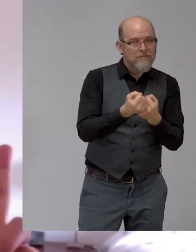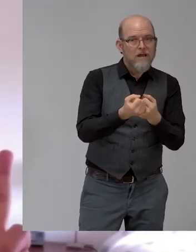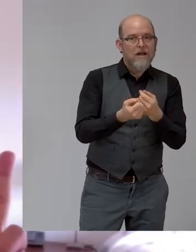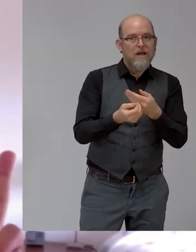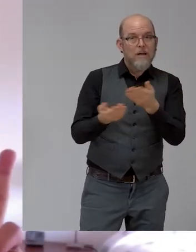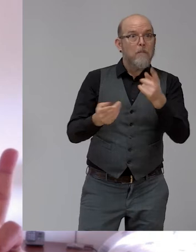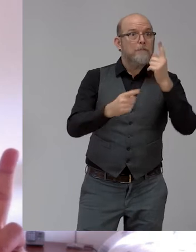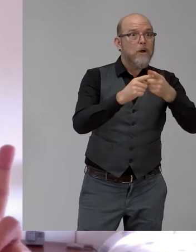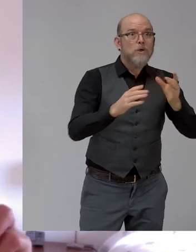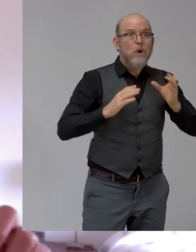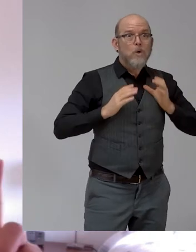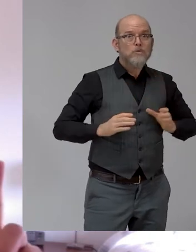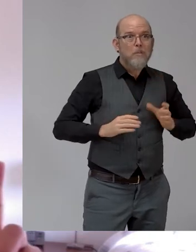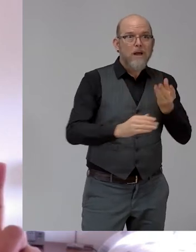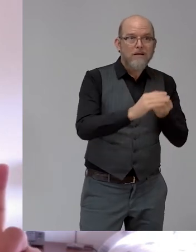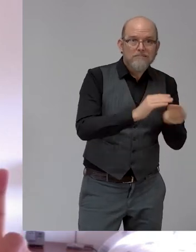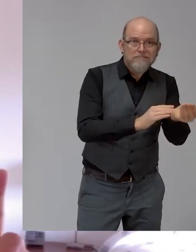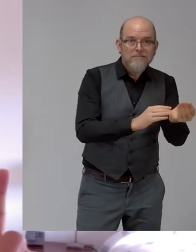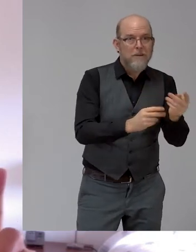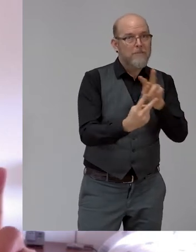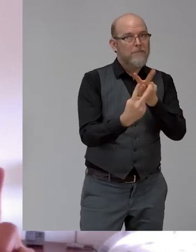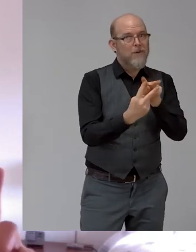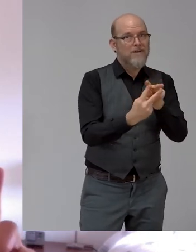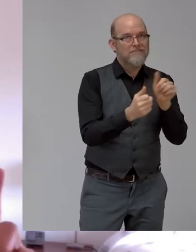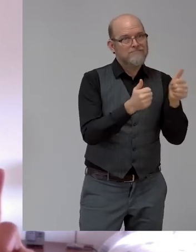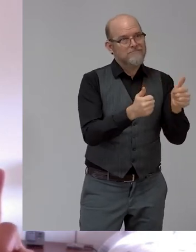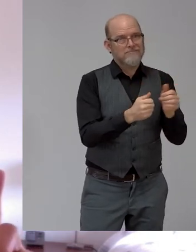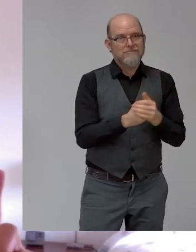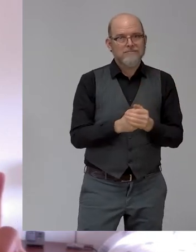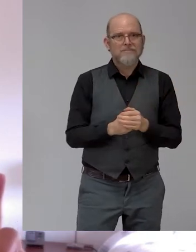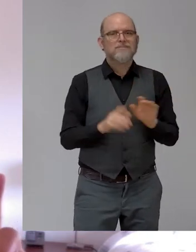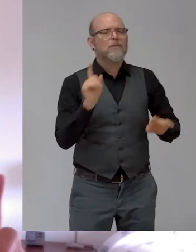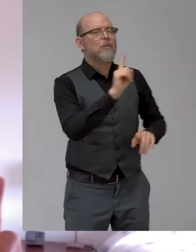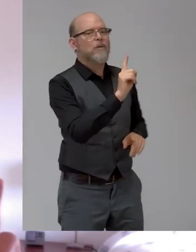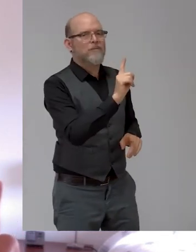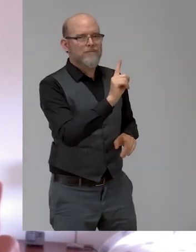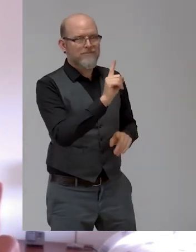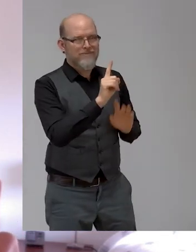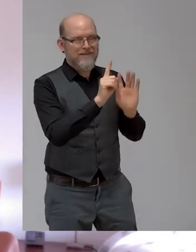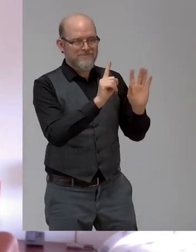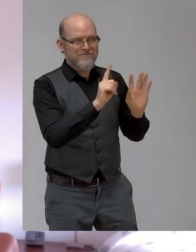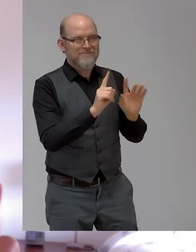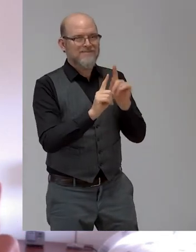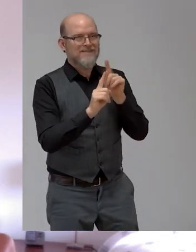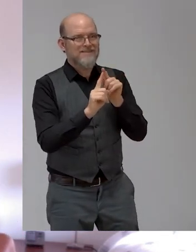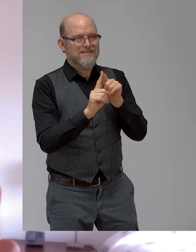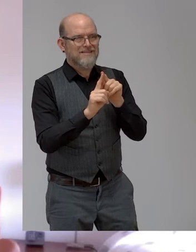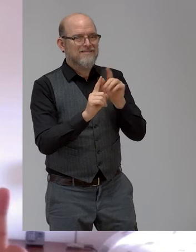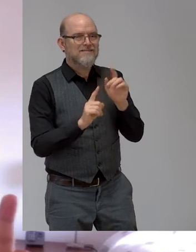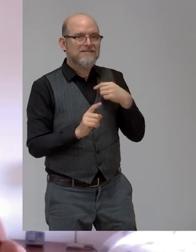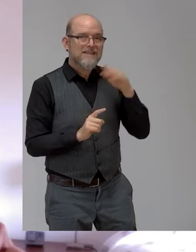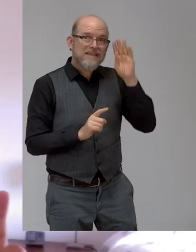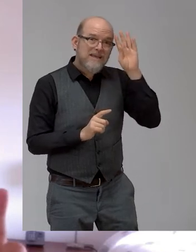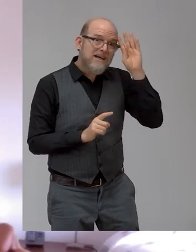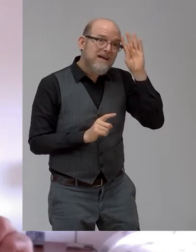I'd say two things, right? The first thing I'd say is I've become a very, very, very firm believer, very